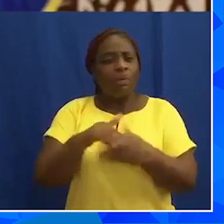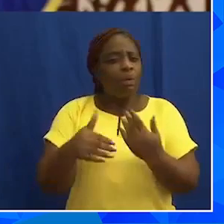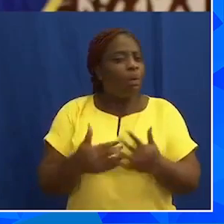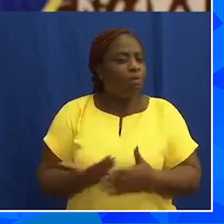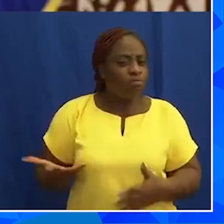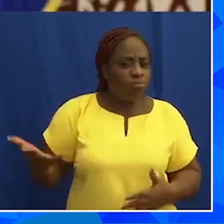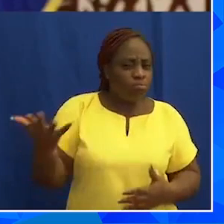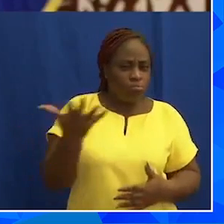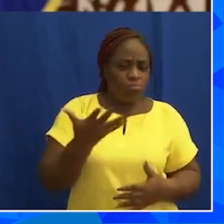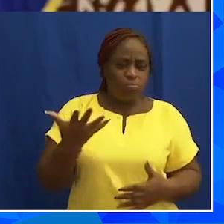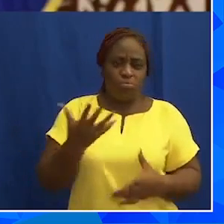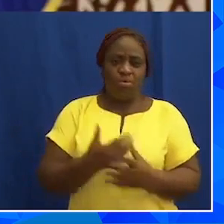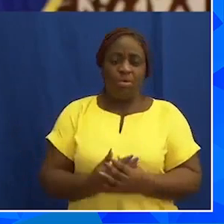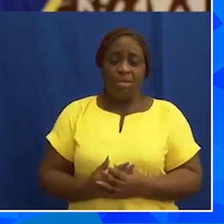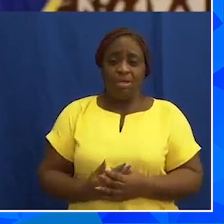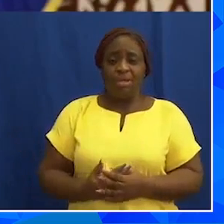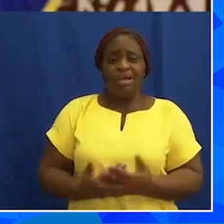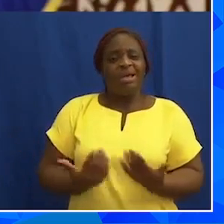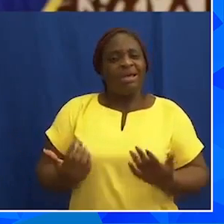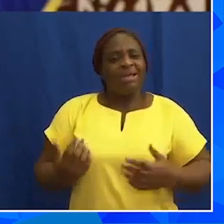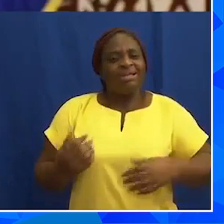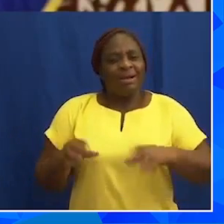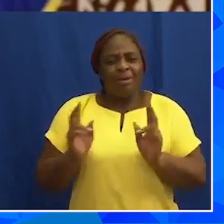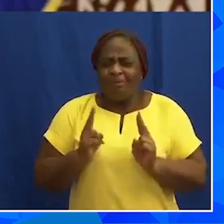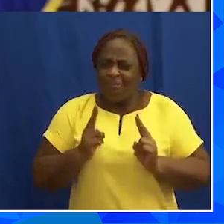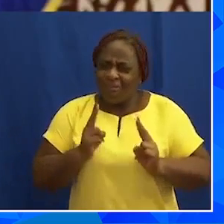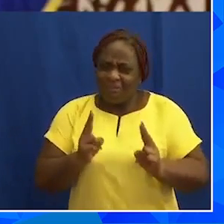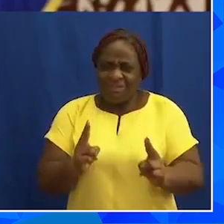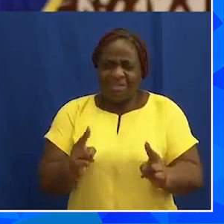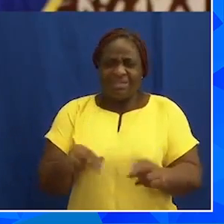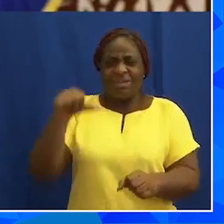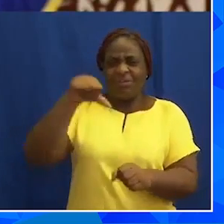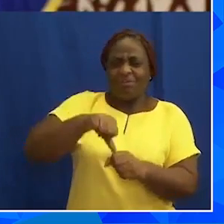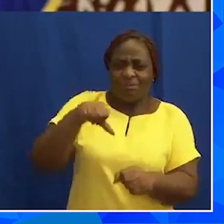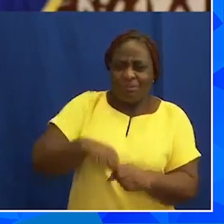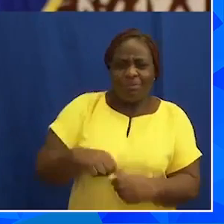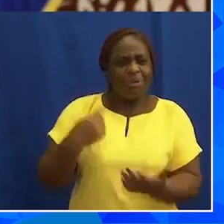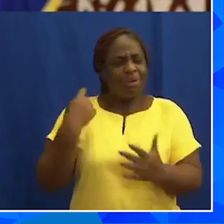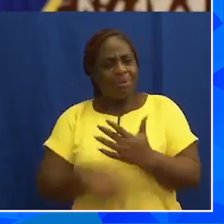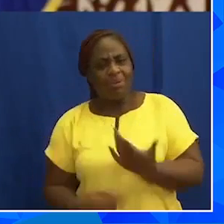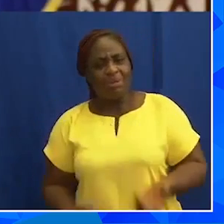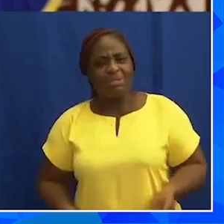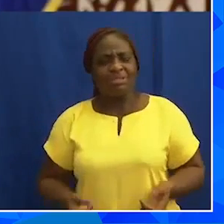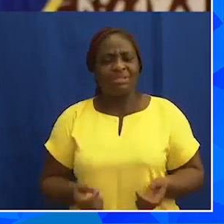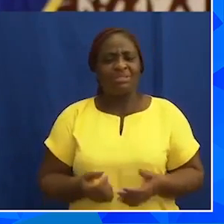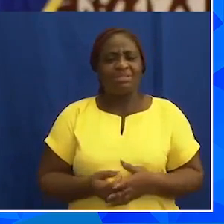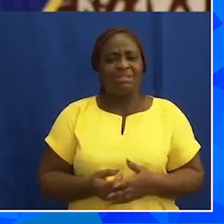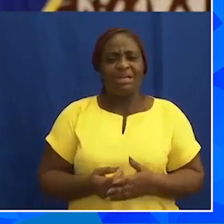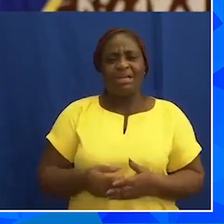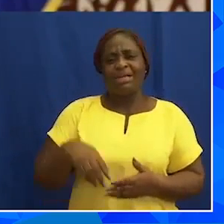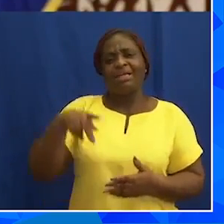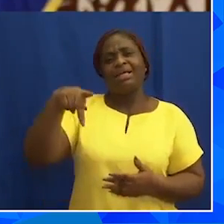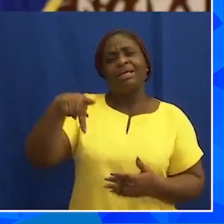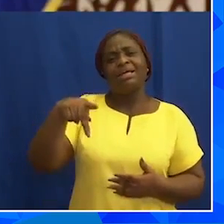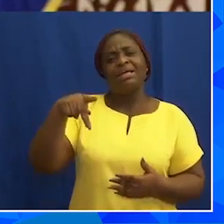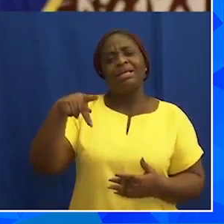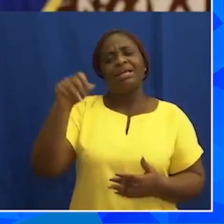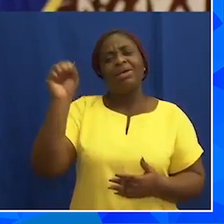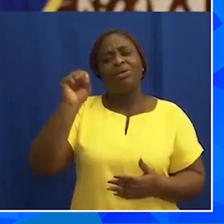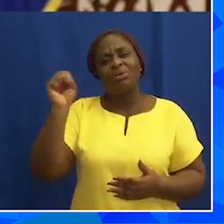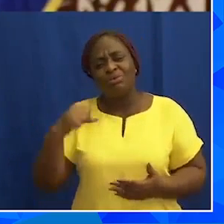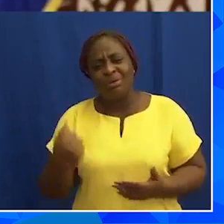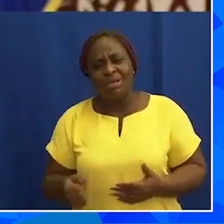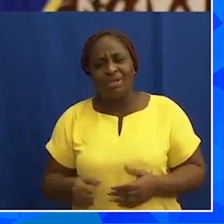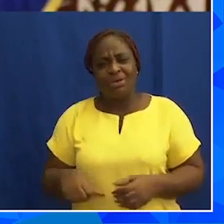us. It is driven by fast-escalating fuel prices and the pumps, which is caused by